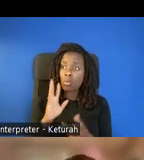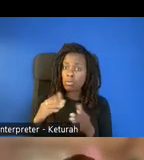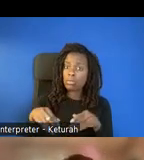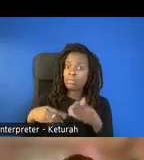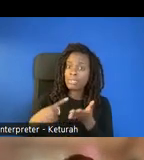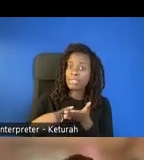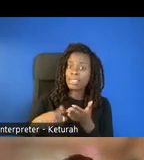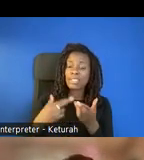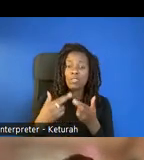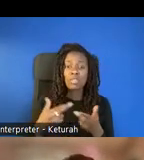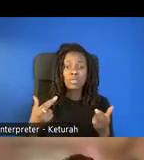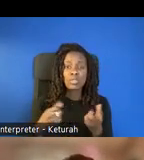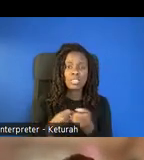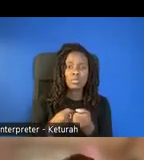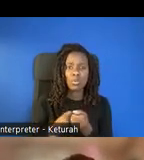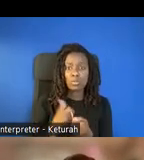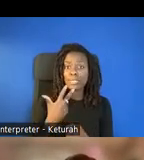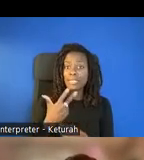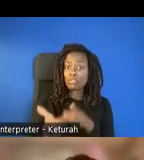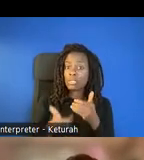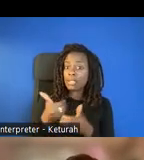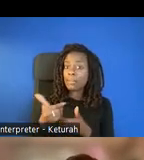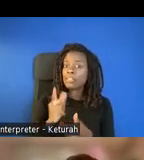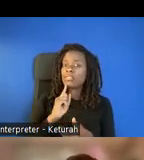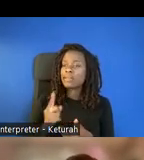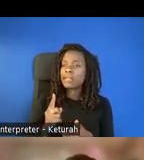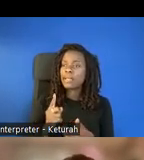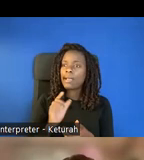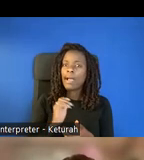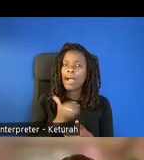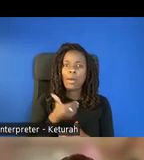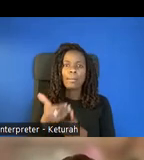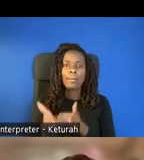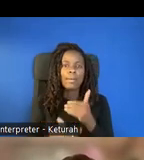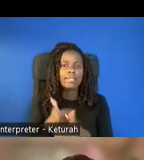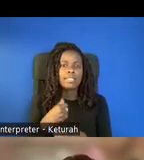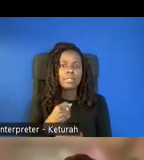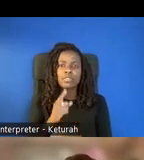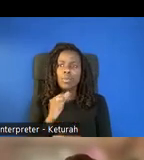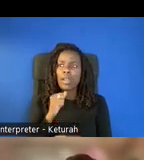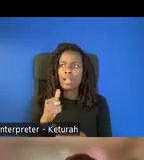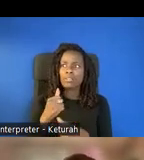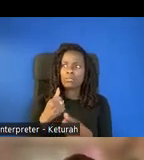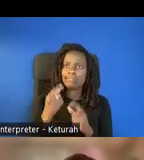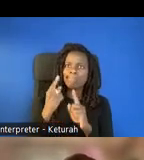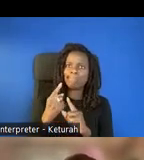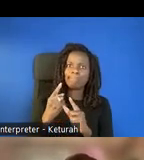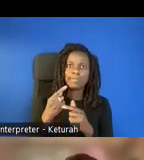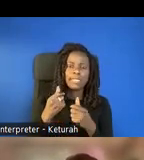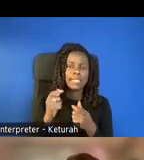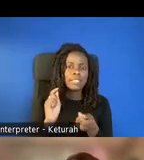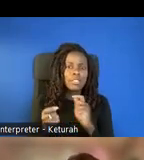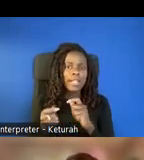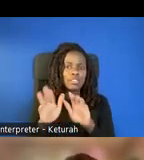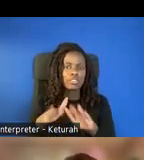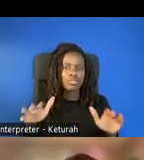this is really our center, is how do we ensure that we're really being strengths-based, not trying to change children and families to engage in STEM,